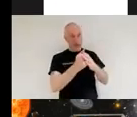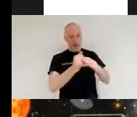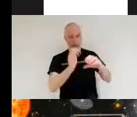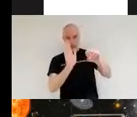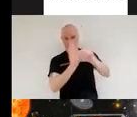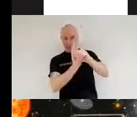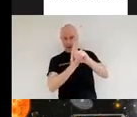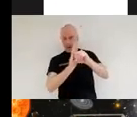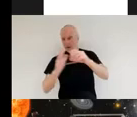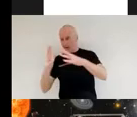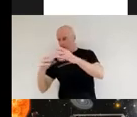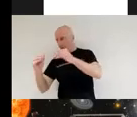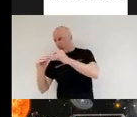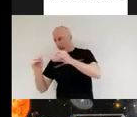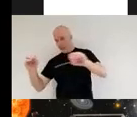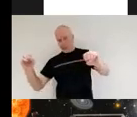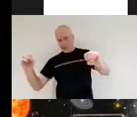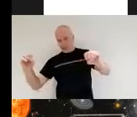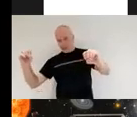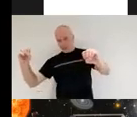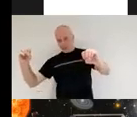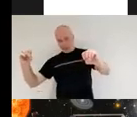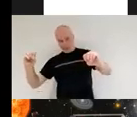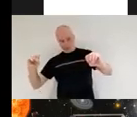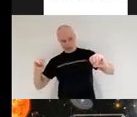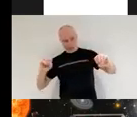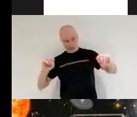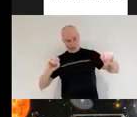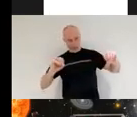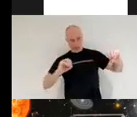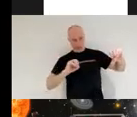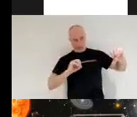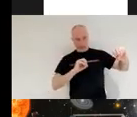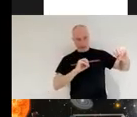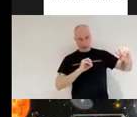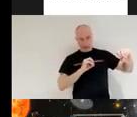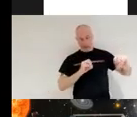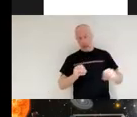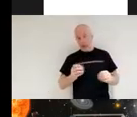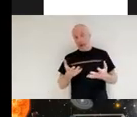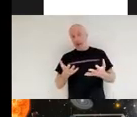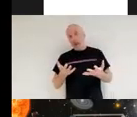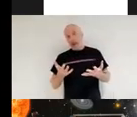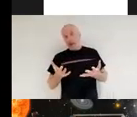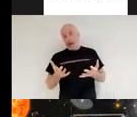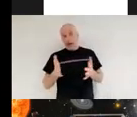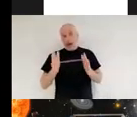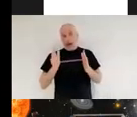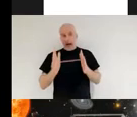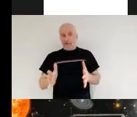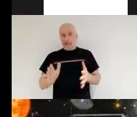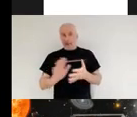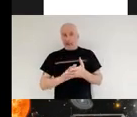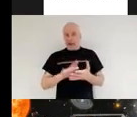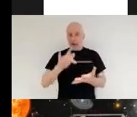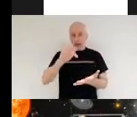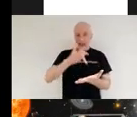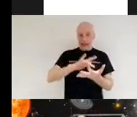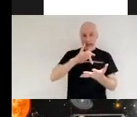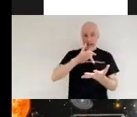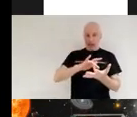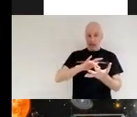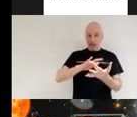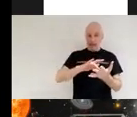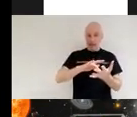the reason for this is for anything to move in a circle it has to experience a center acting or centripetal force